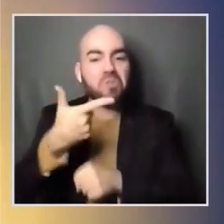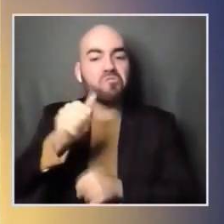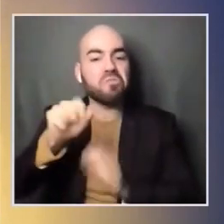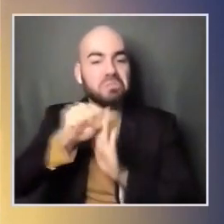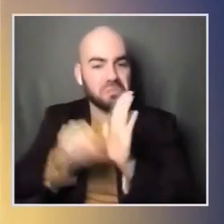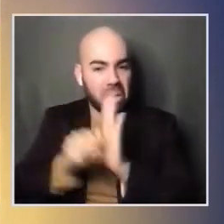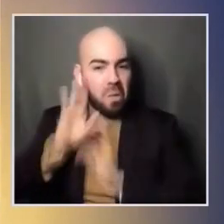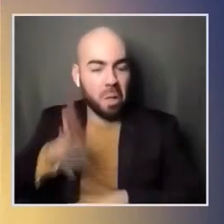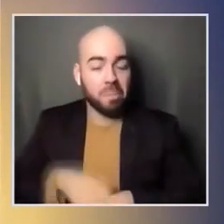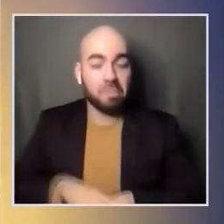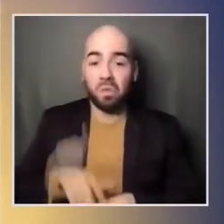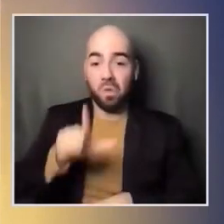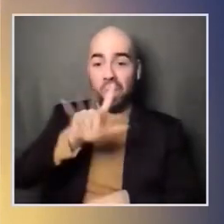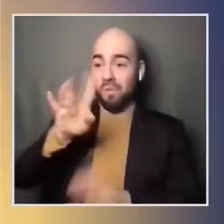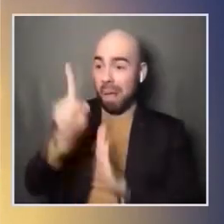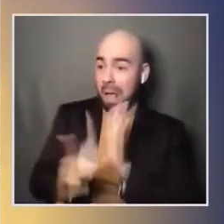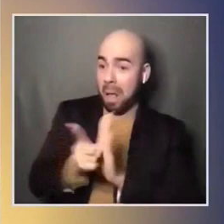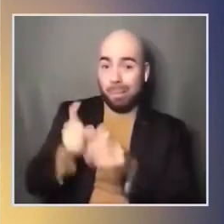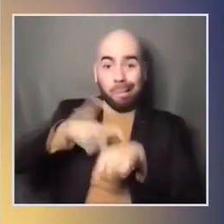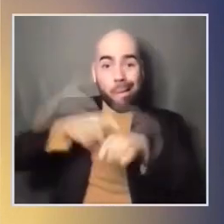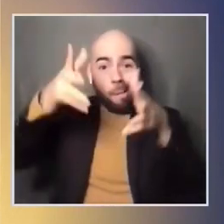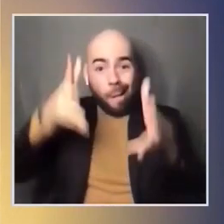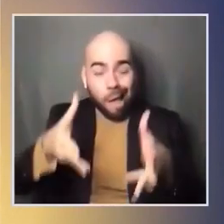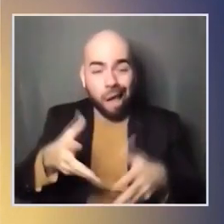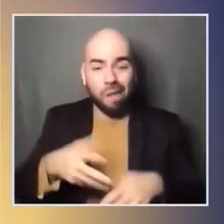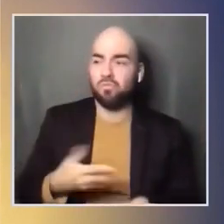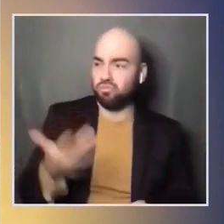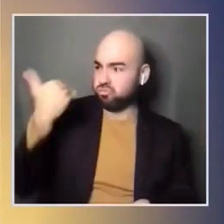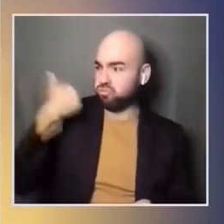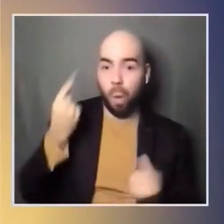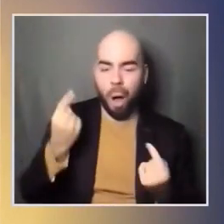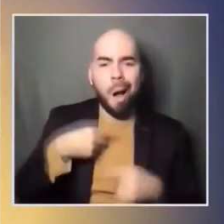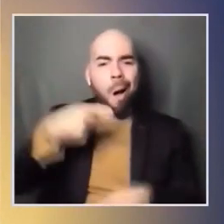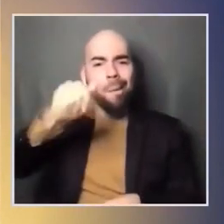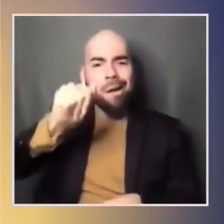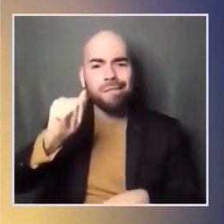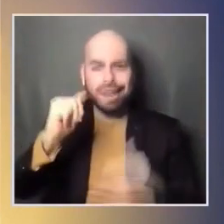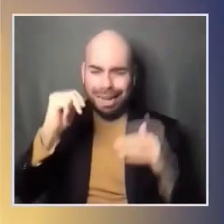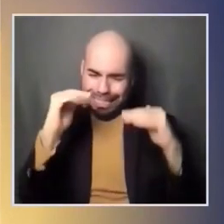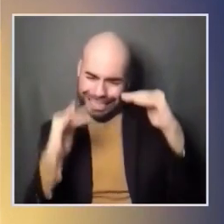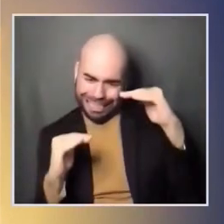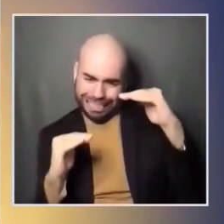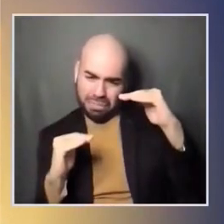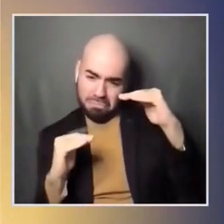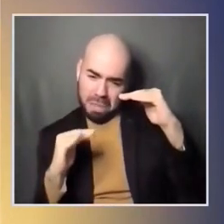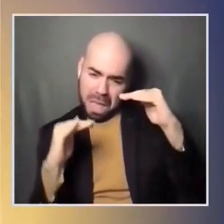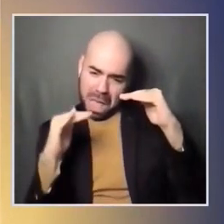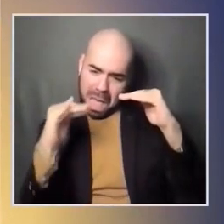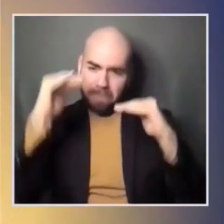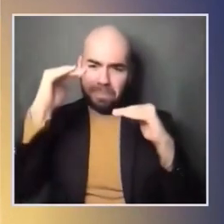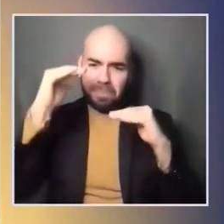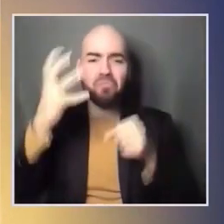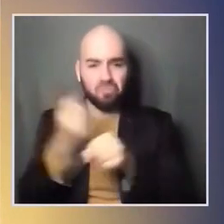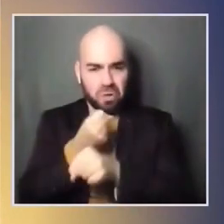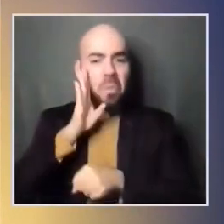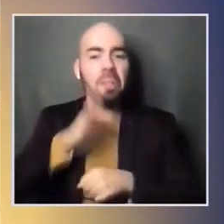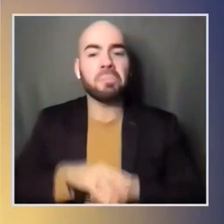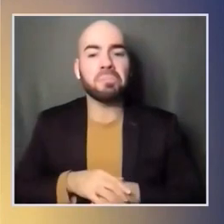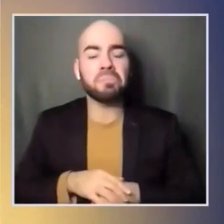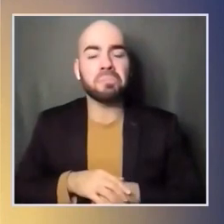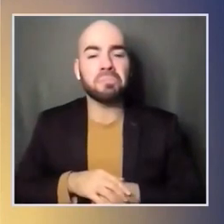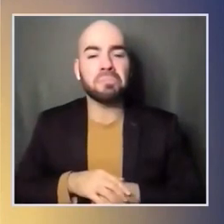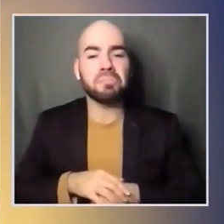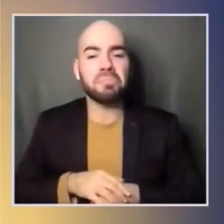ago, we were behind in Pennsylvania and we are going to win Pennsylvania. And now we're ahead, but